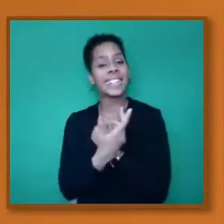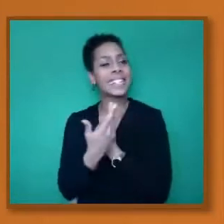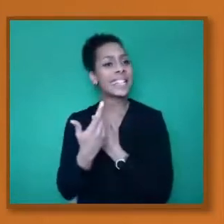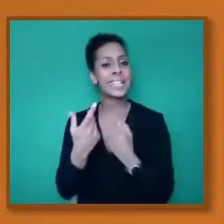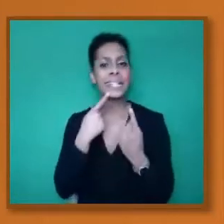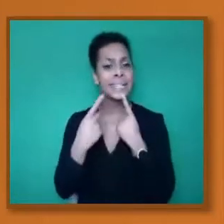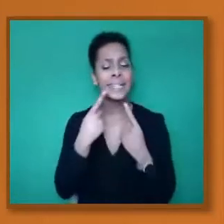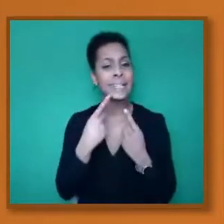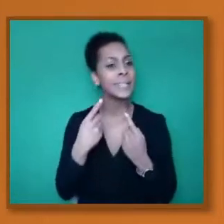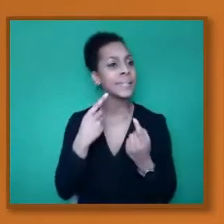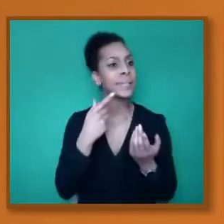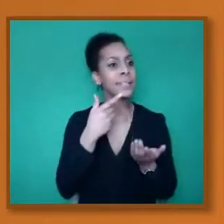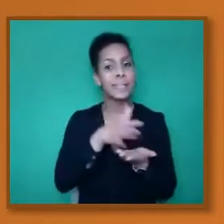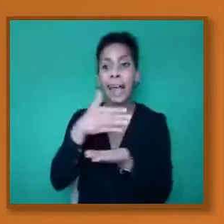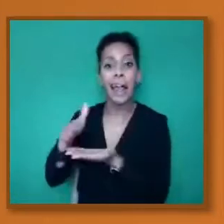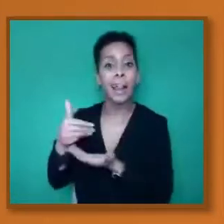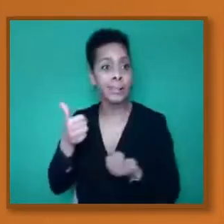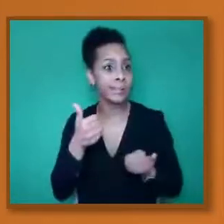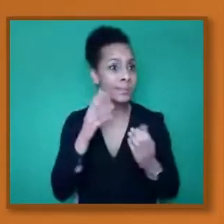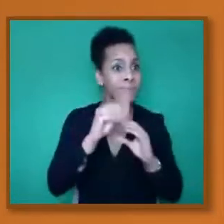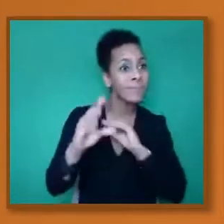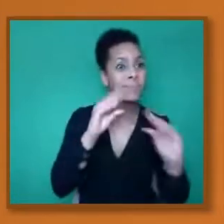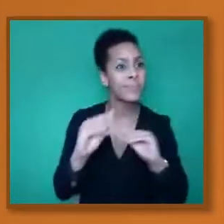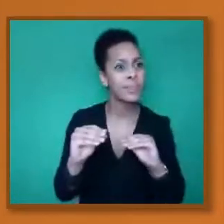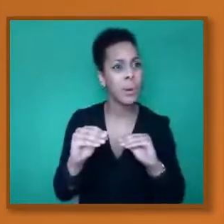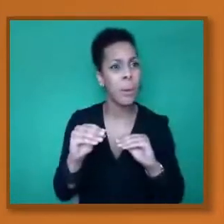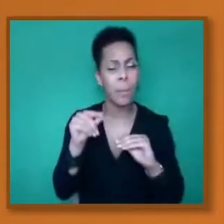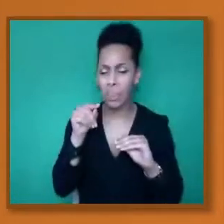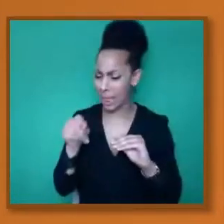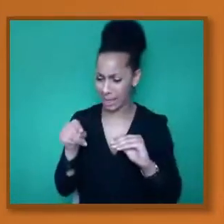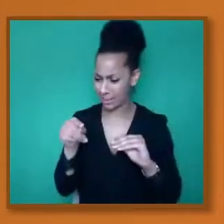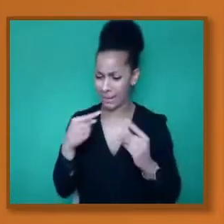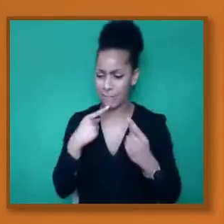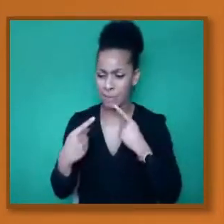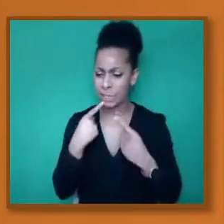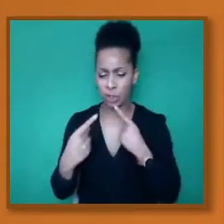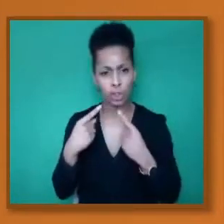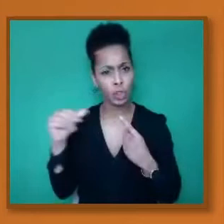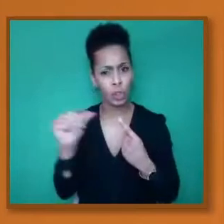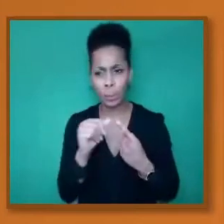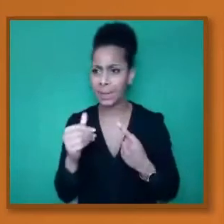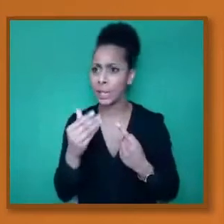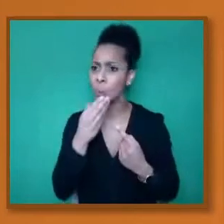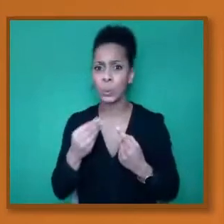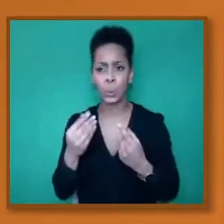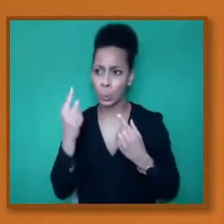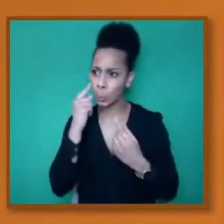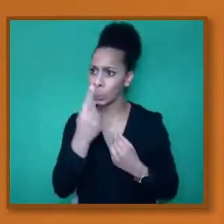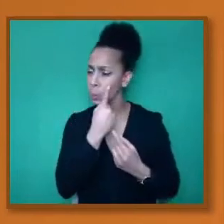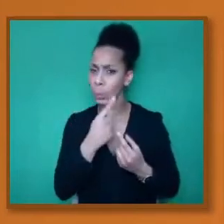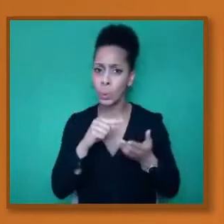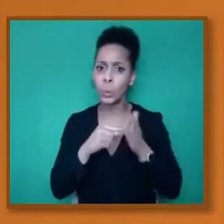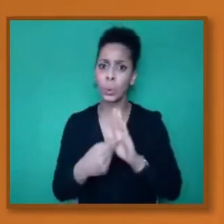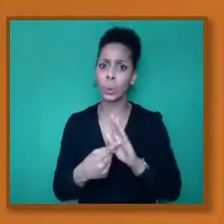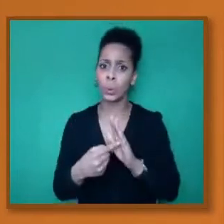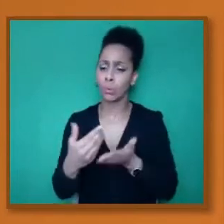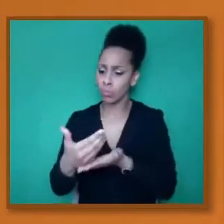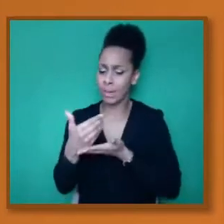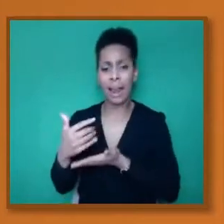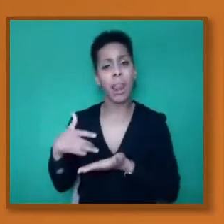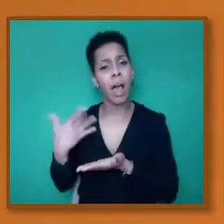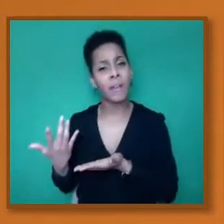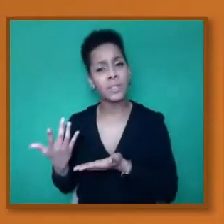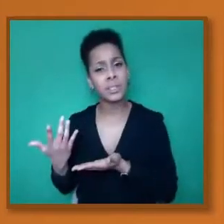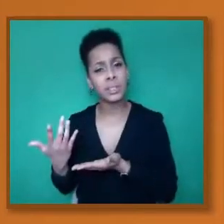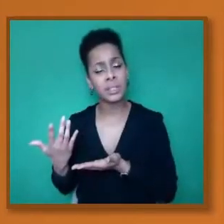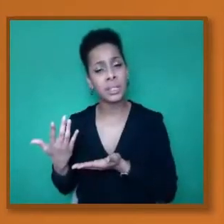to protect lives. So, so, so have to see it from our community, seeing the